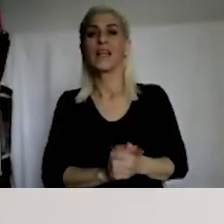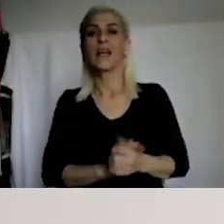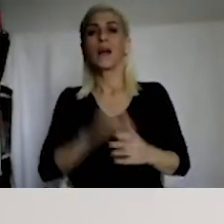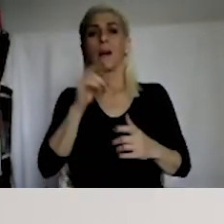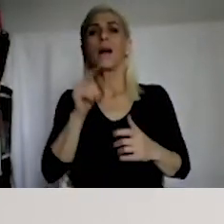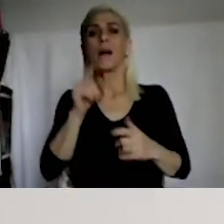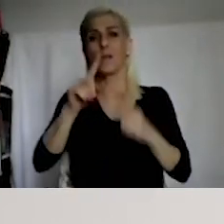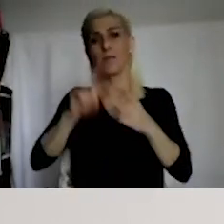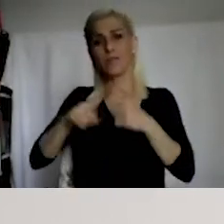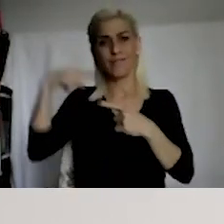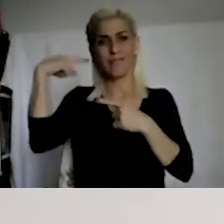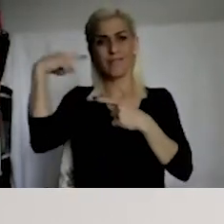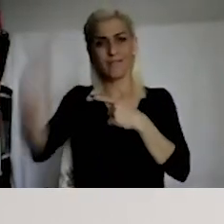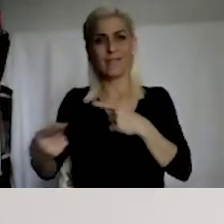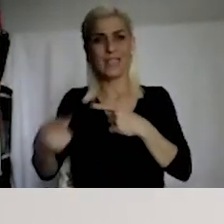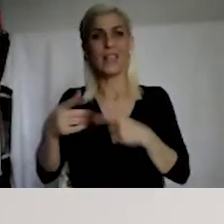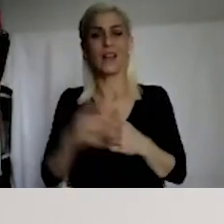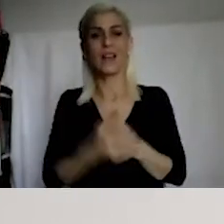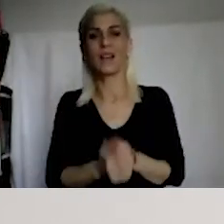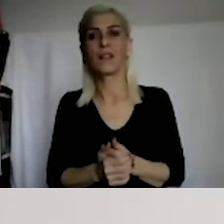move to the next slide, please?